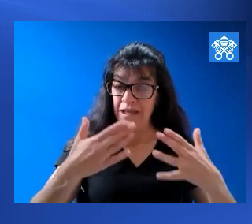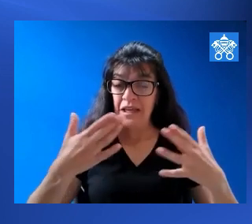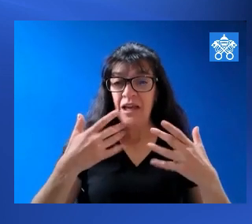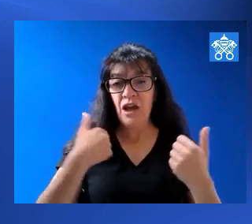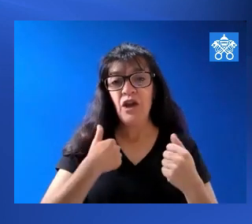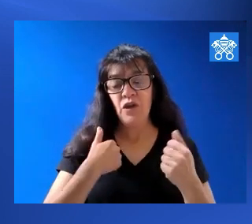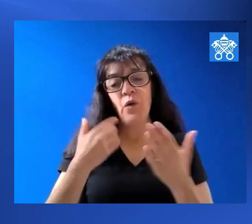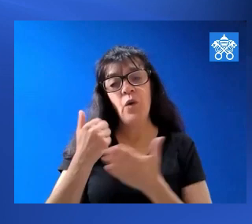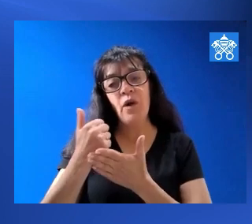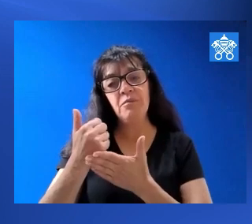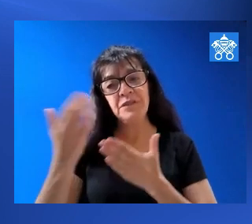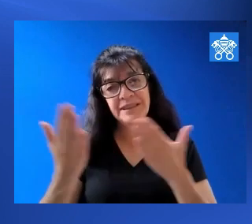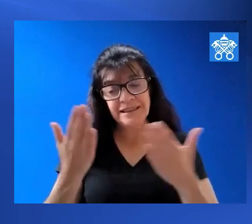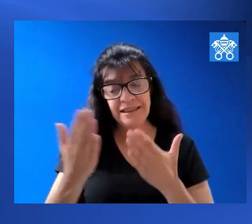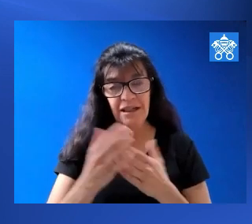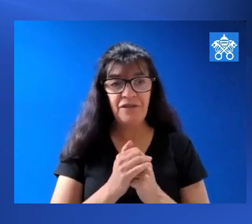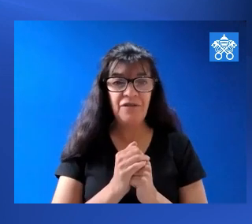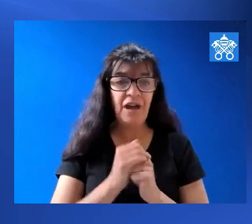as well other groups present in the square